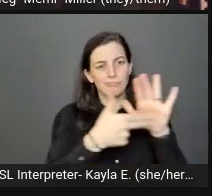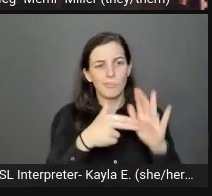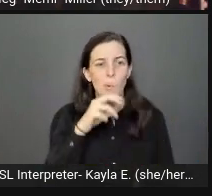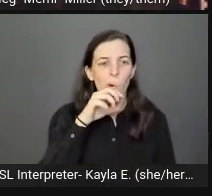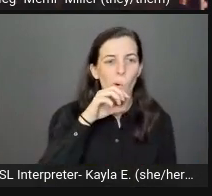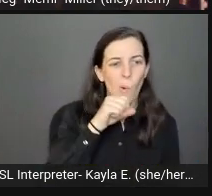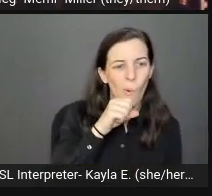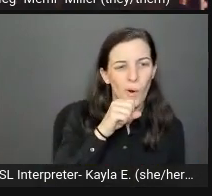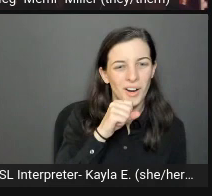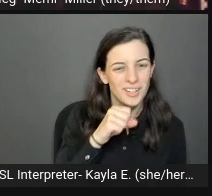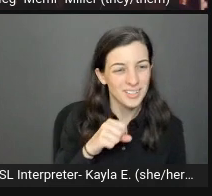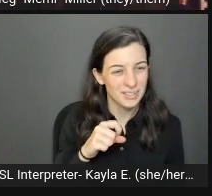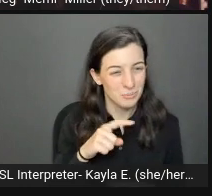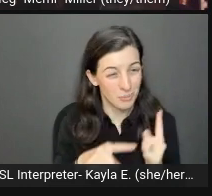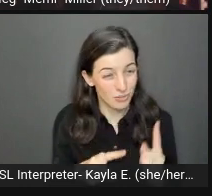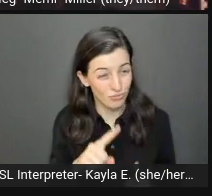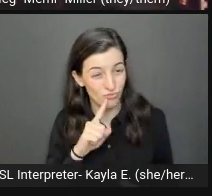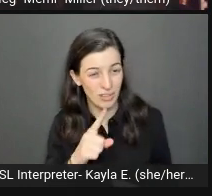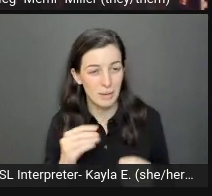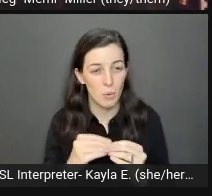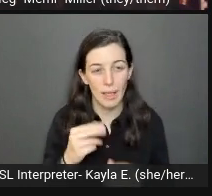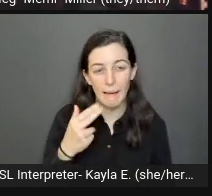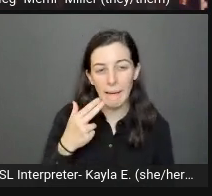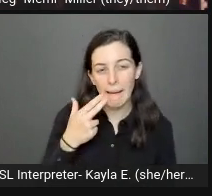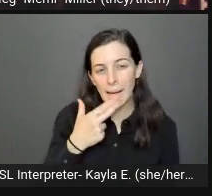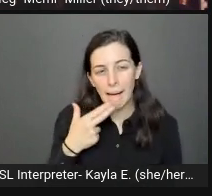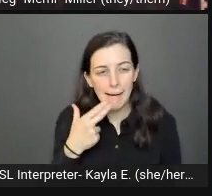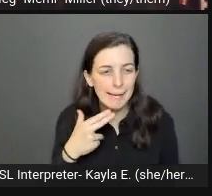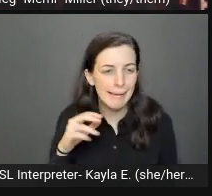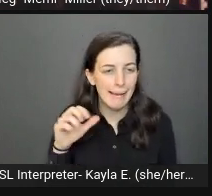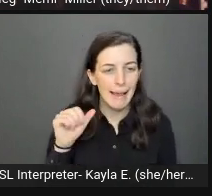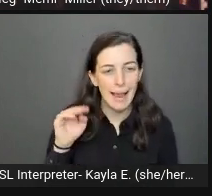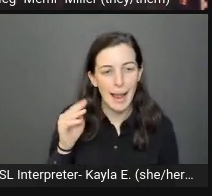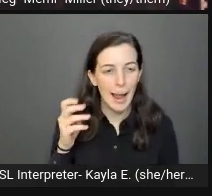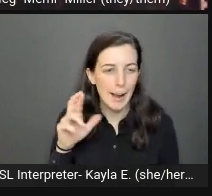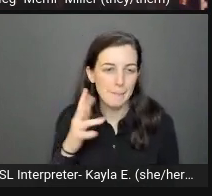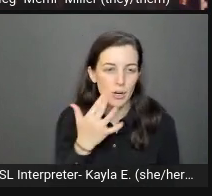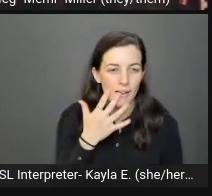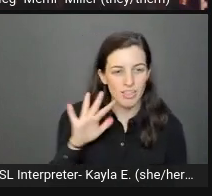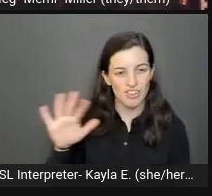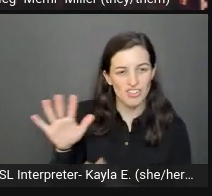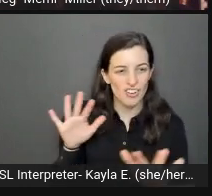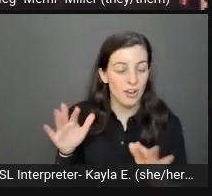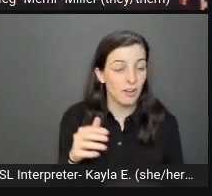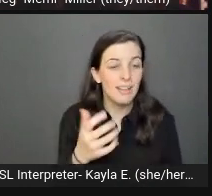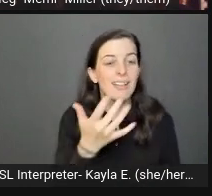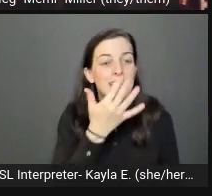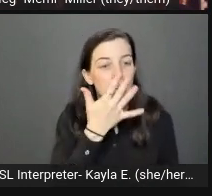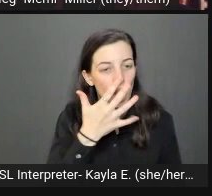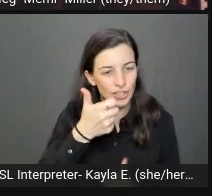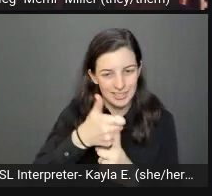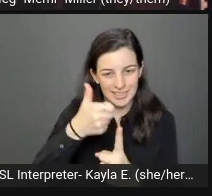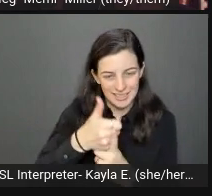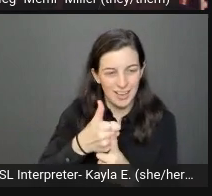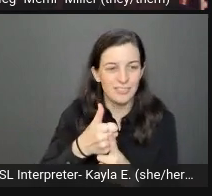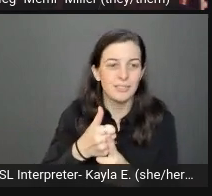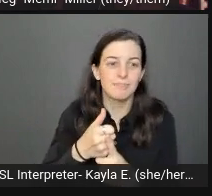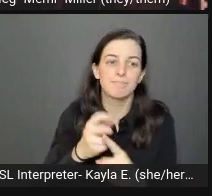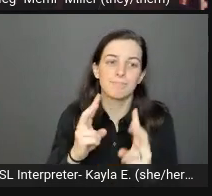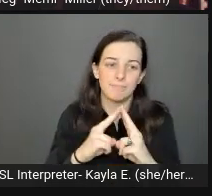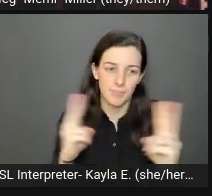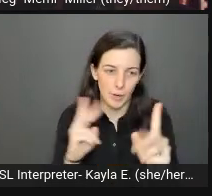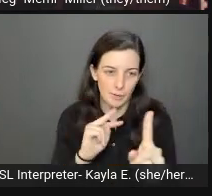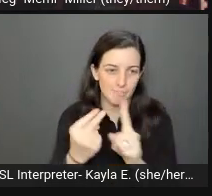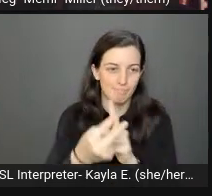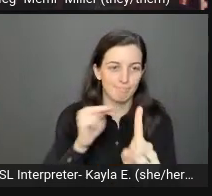honey amber color. Colors are some of the most subjective interpretations out there. And no two people will see the color the same way.